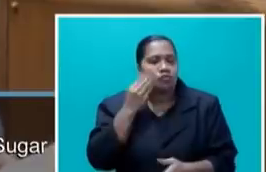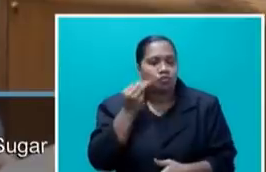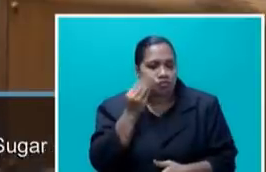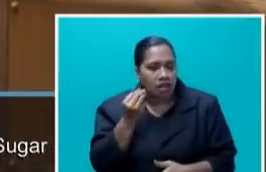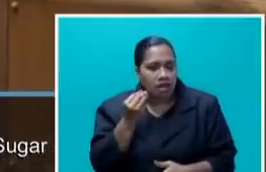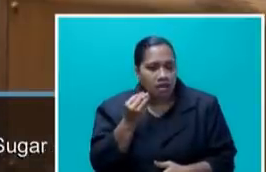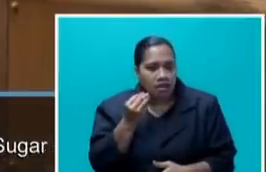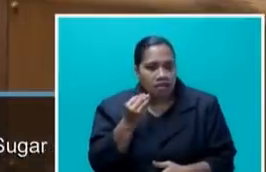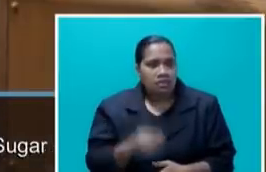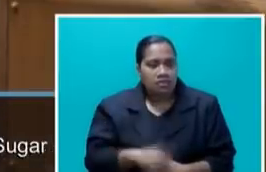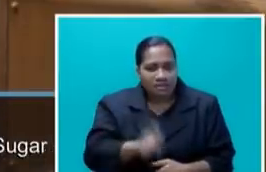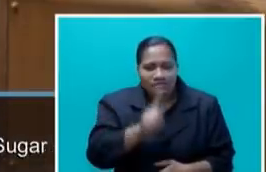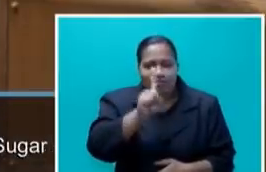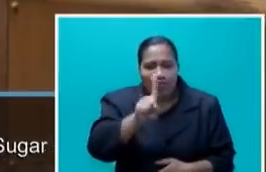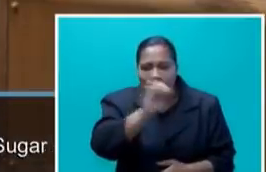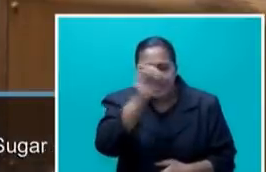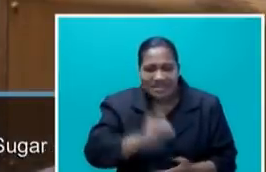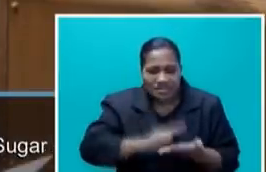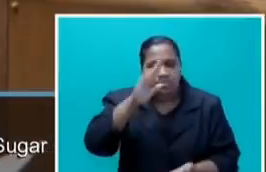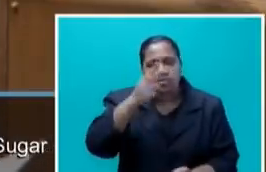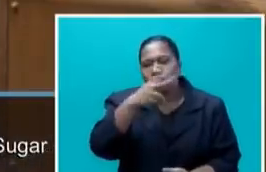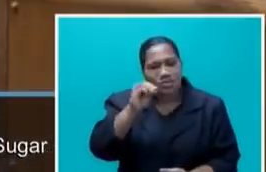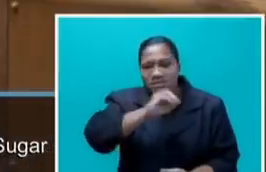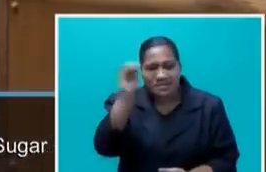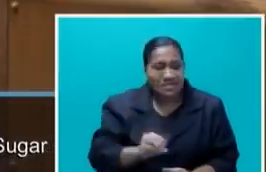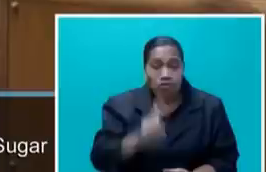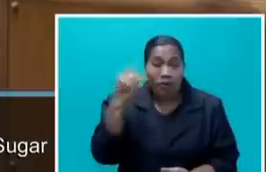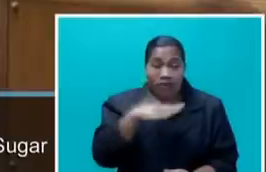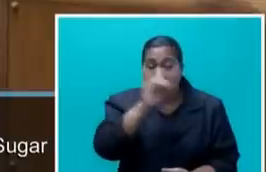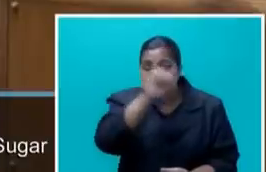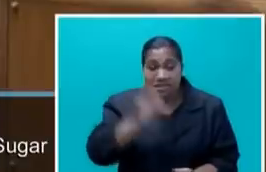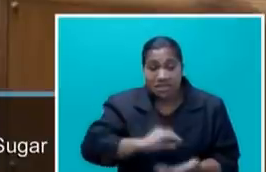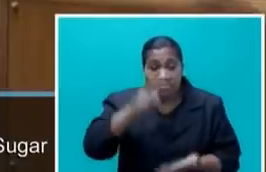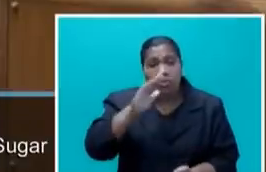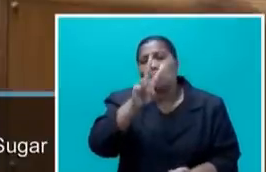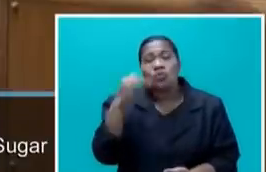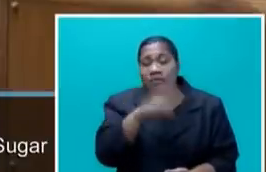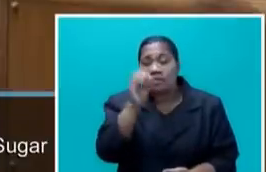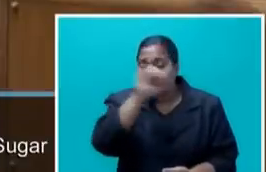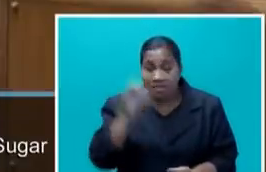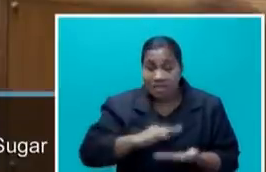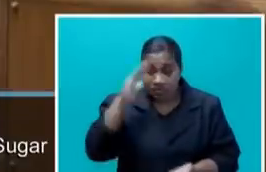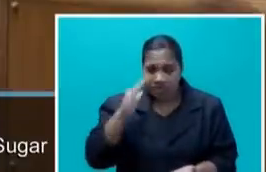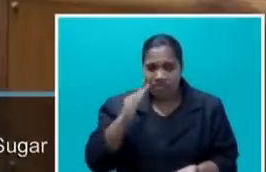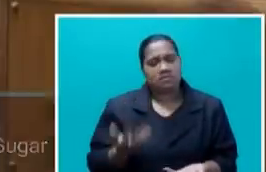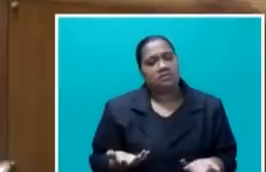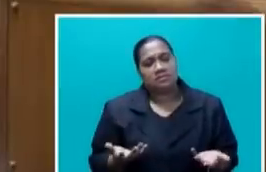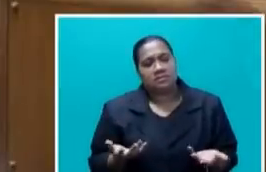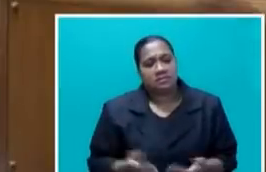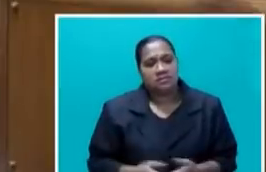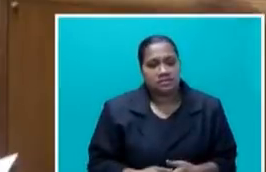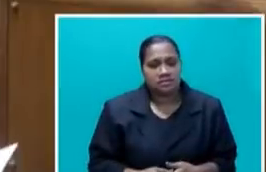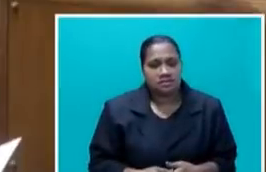increases are 1%, 20%, or 100%, or even 200%, for that matter. Neither